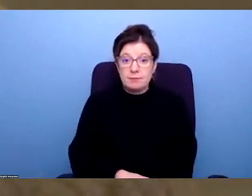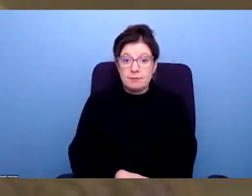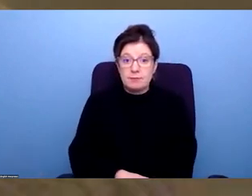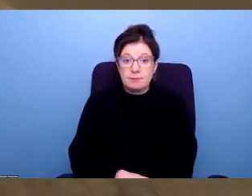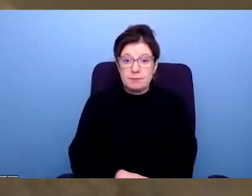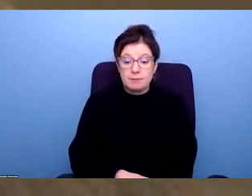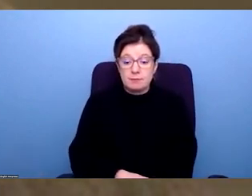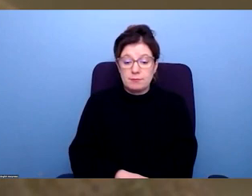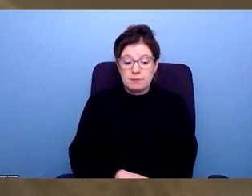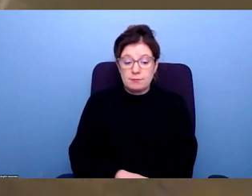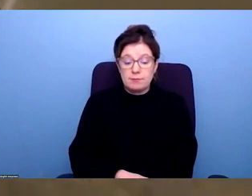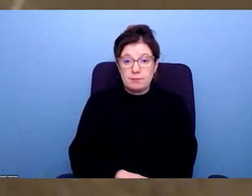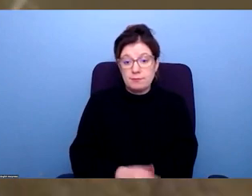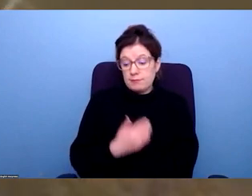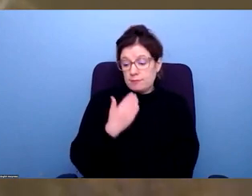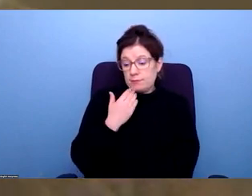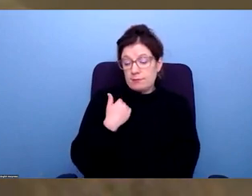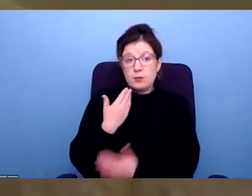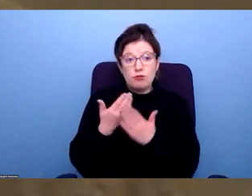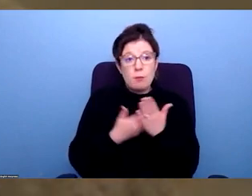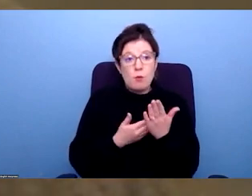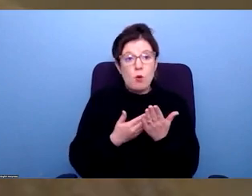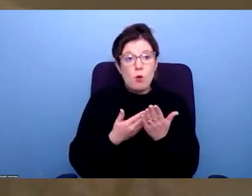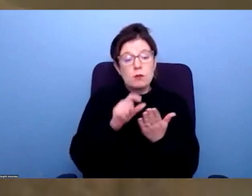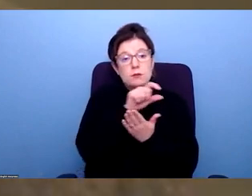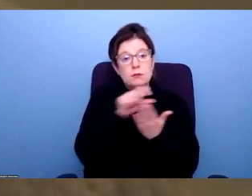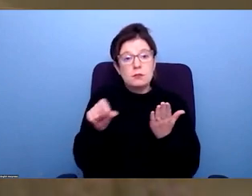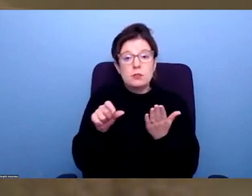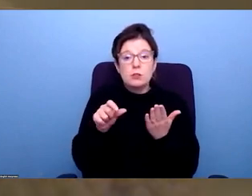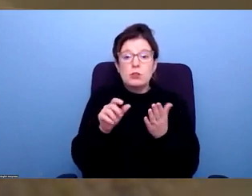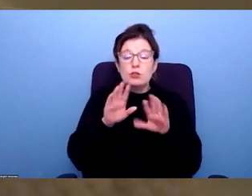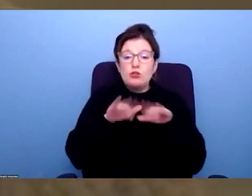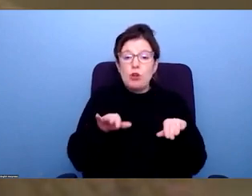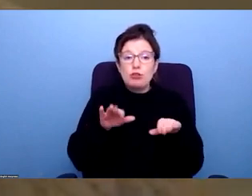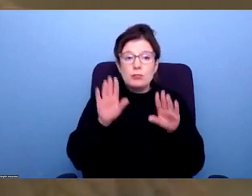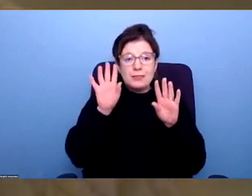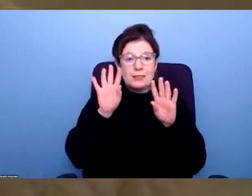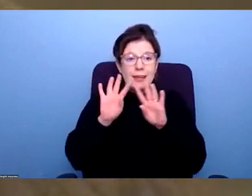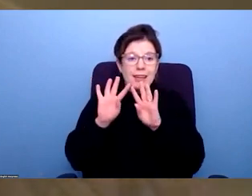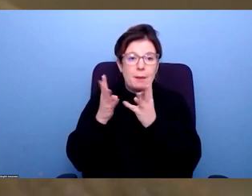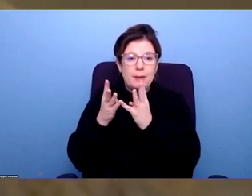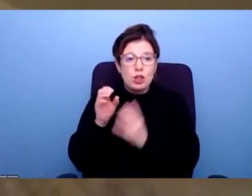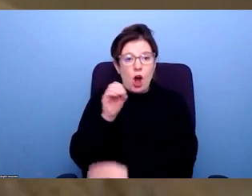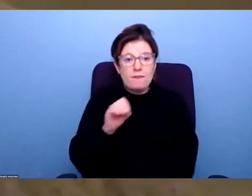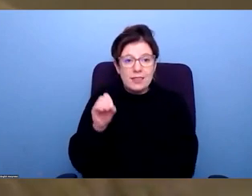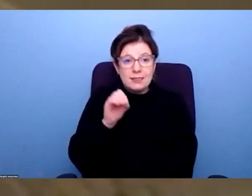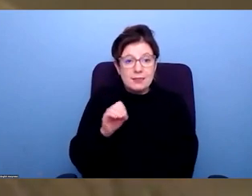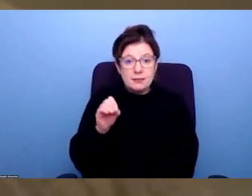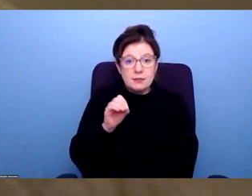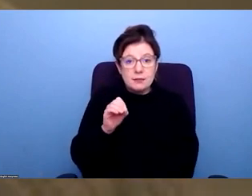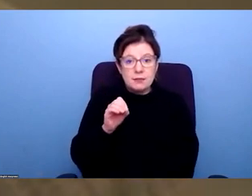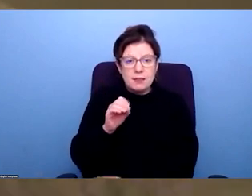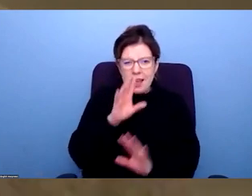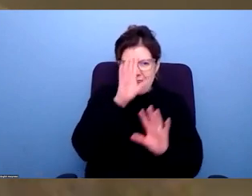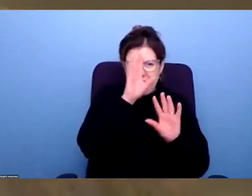month, we've seen a report from the Children's Commissioner's Office that rather conflates care with